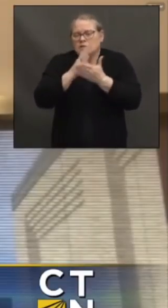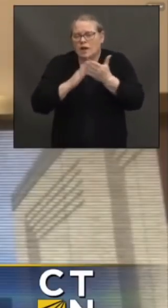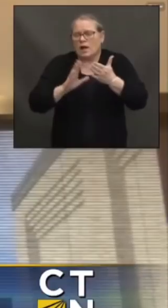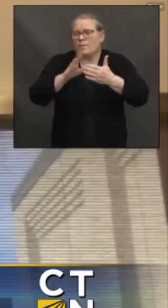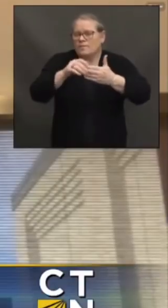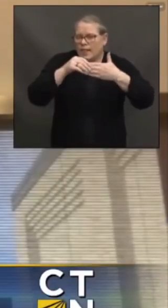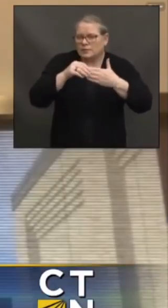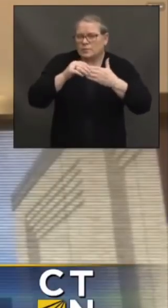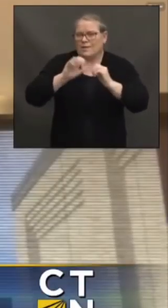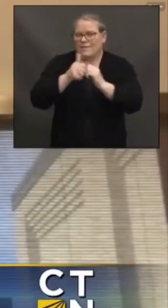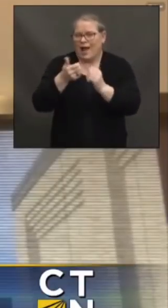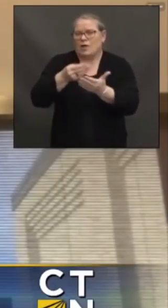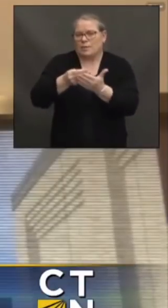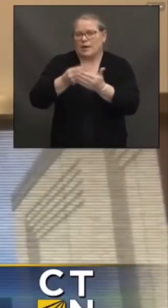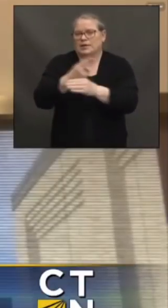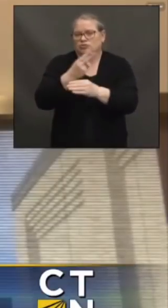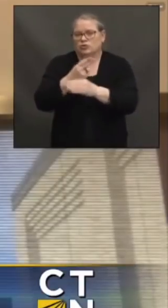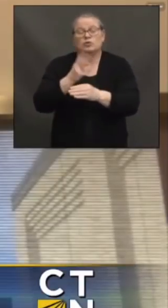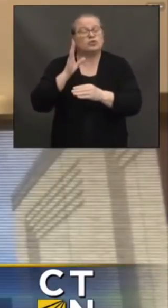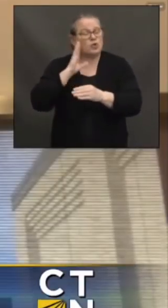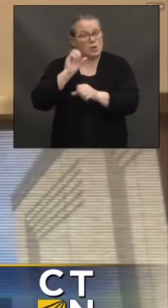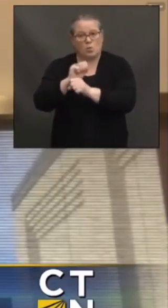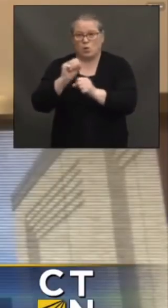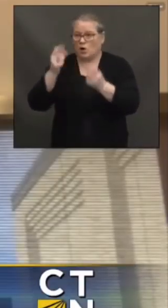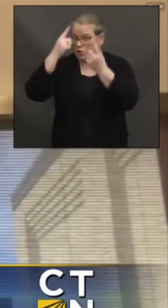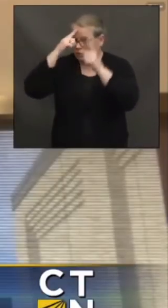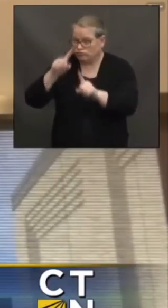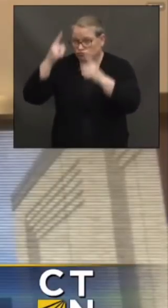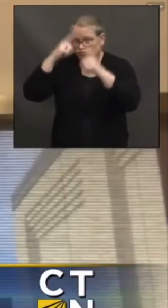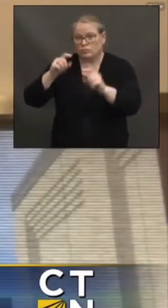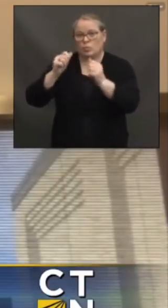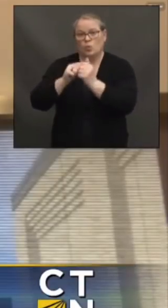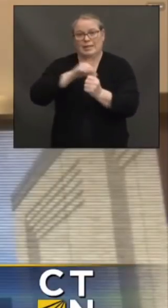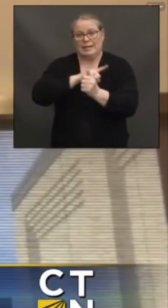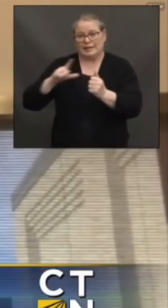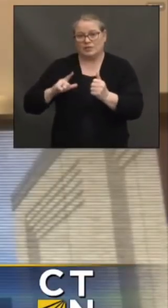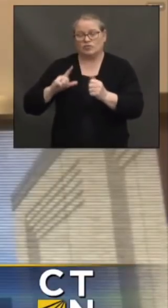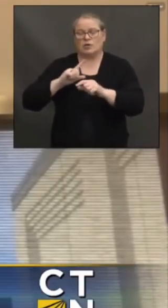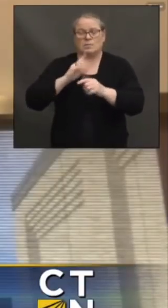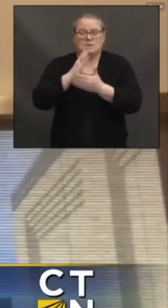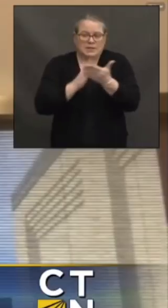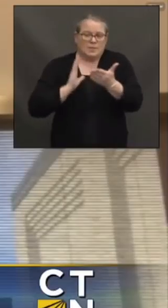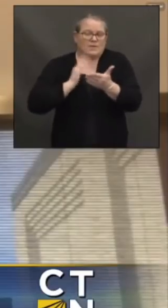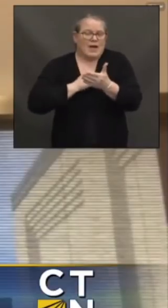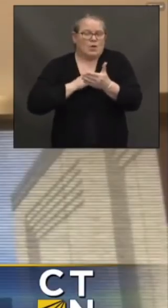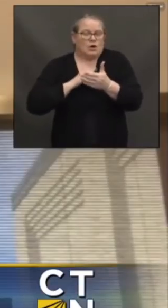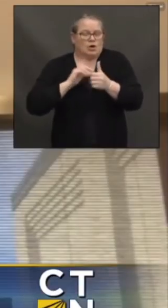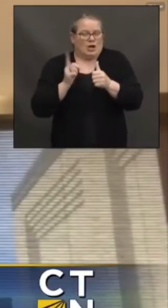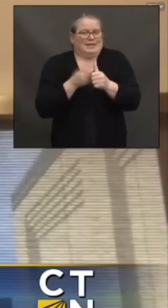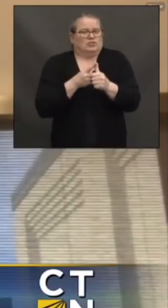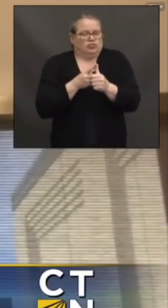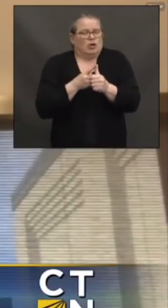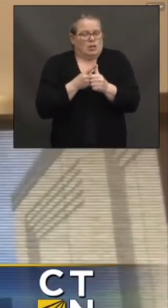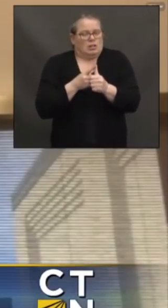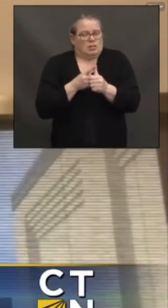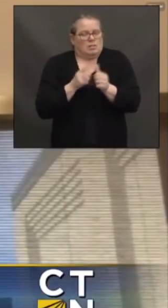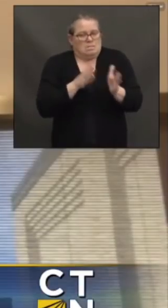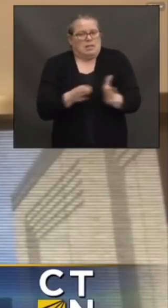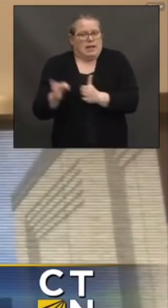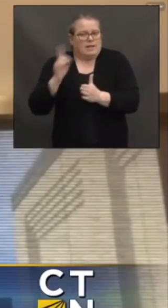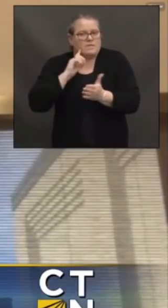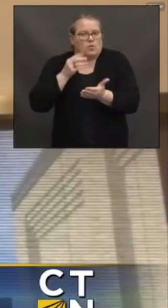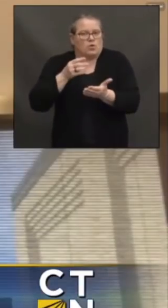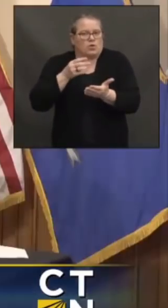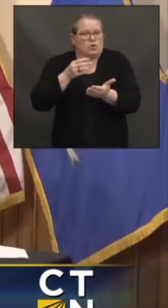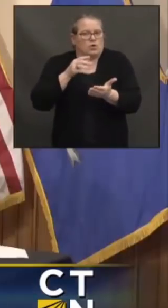So we will continue to work collaboratively with the legislature, but those are some of our initial positions on the bill as currently drafted.